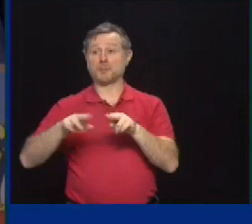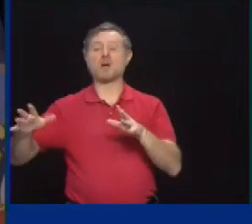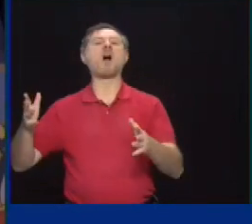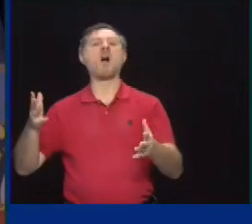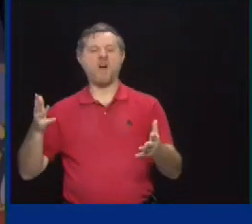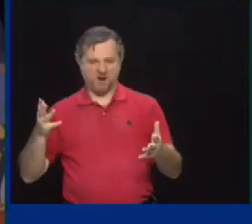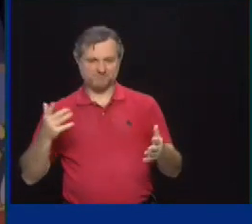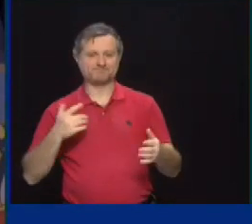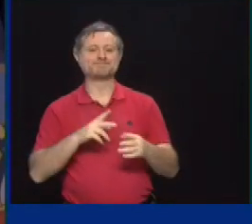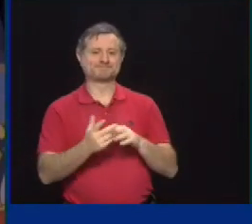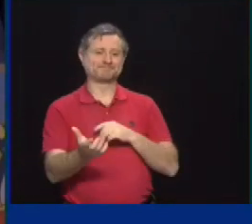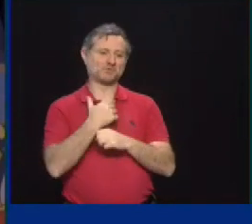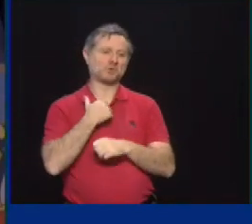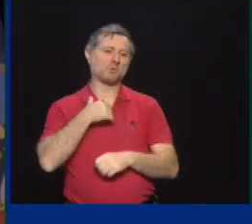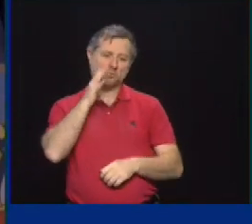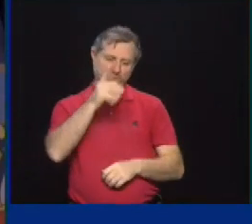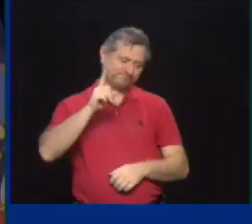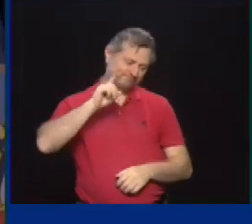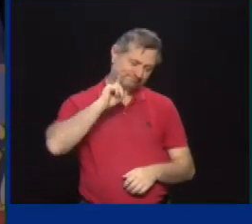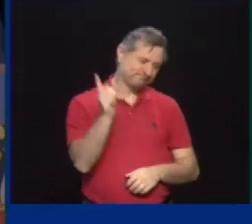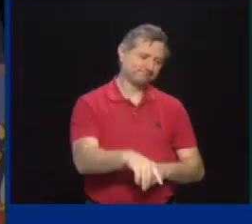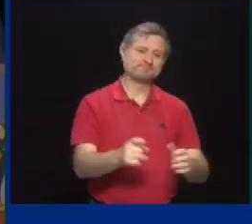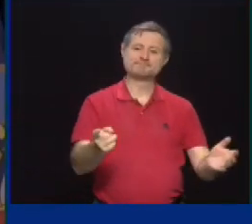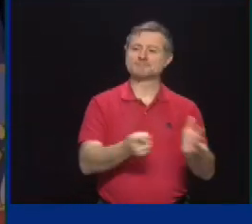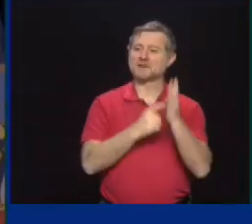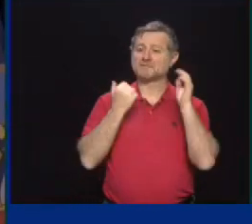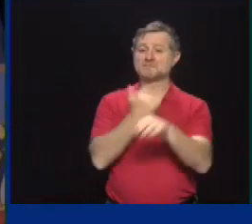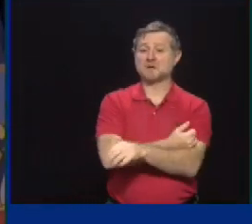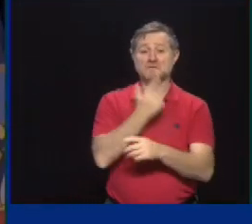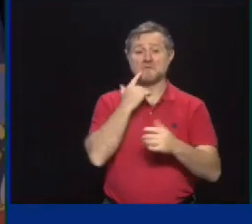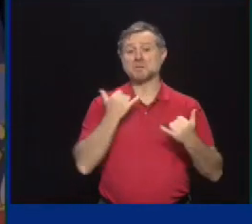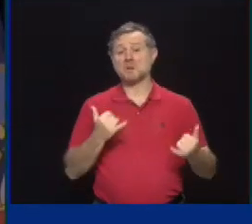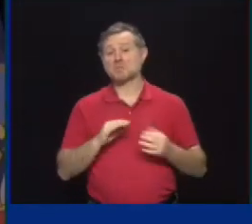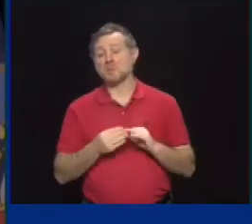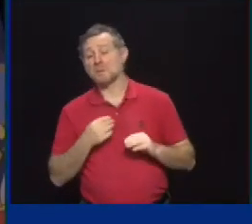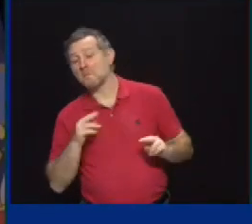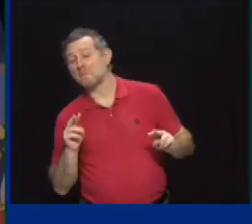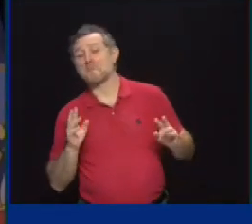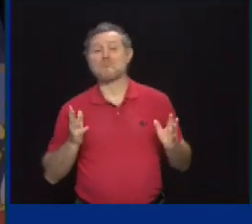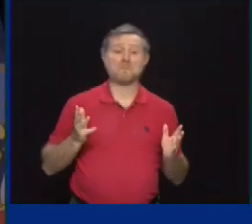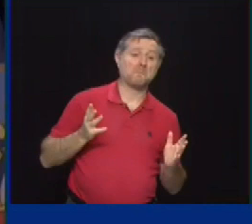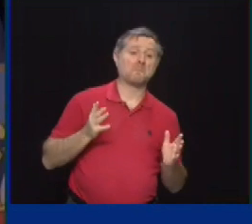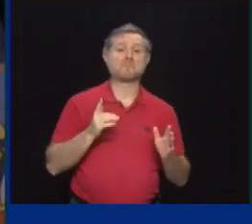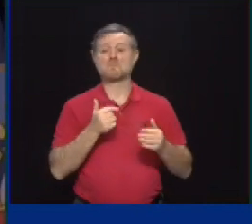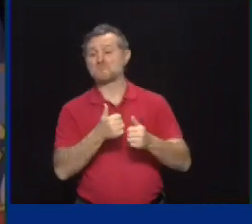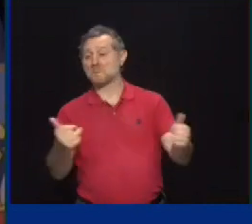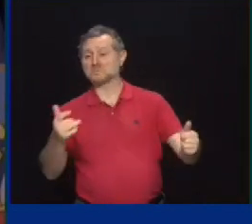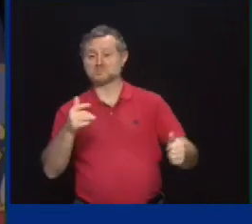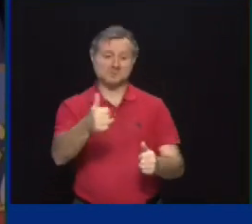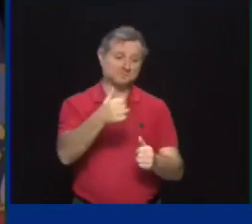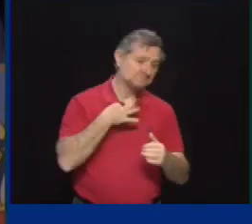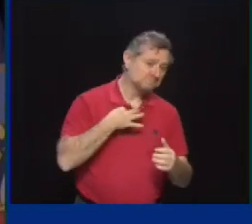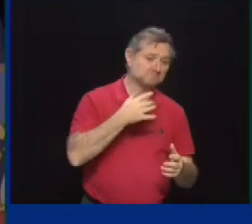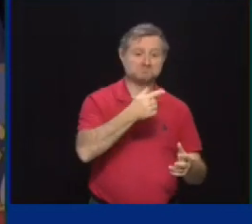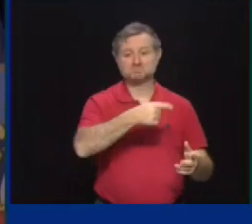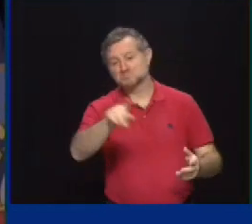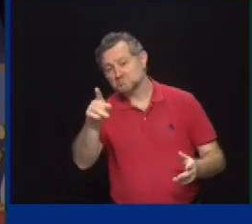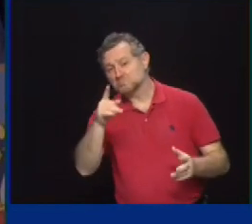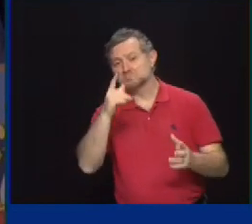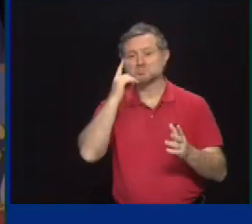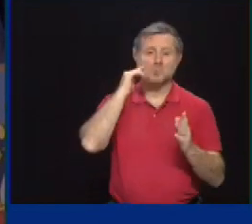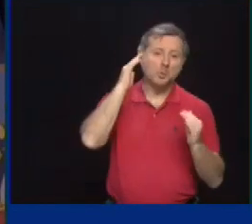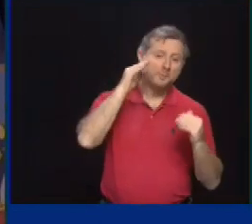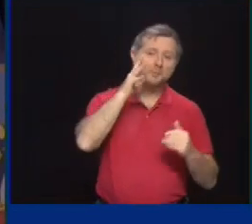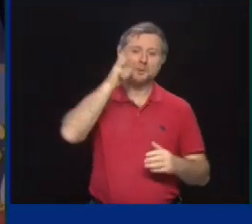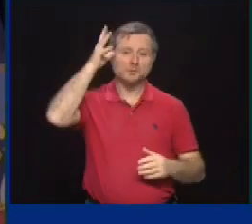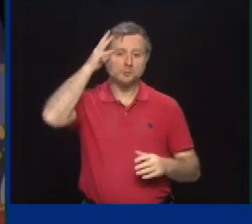But right now, the numbers are good. We get the kids voluntarily vaccinated. Parents will hopefully do the right thing. And I'll